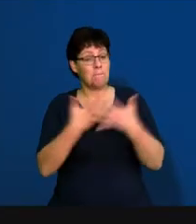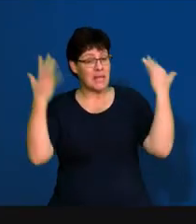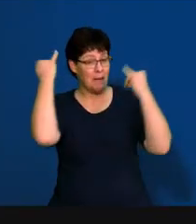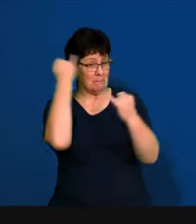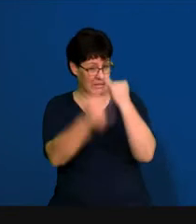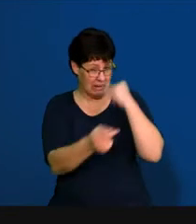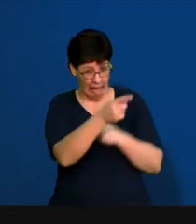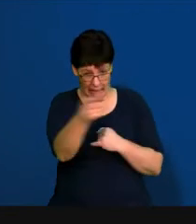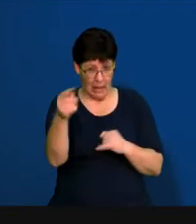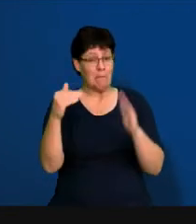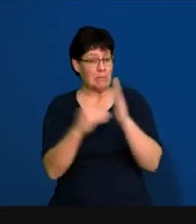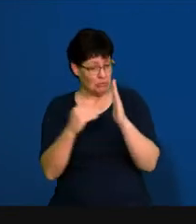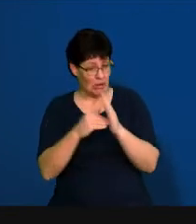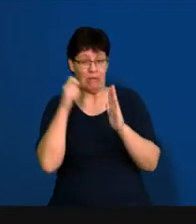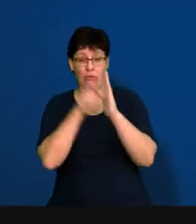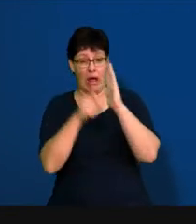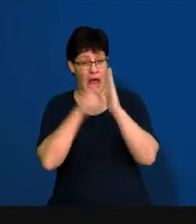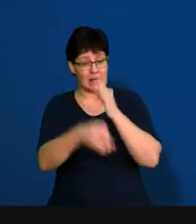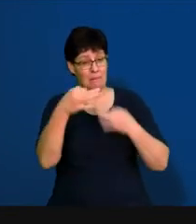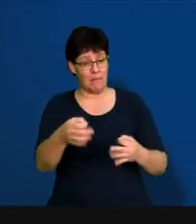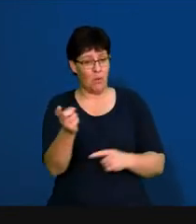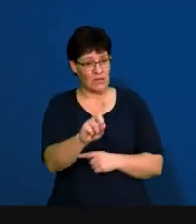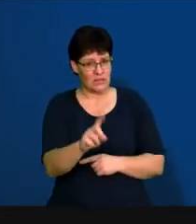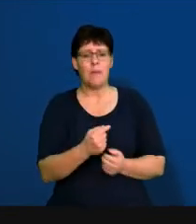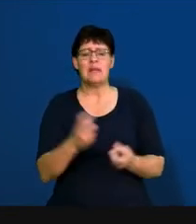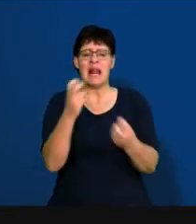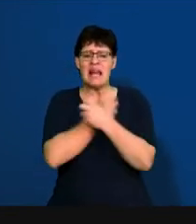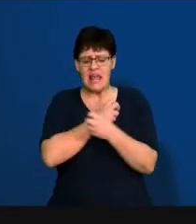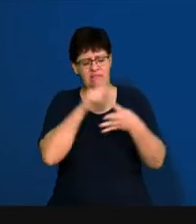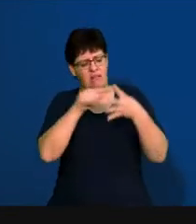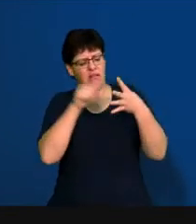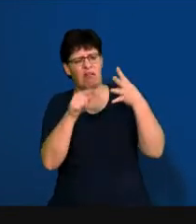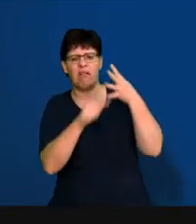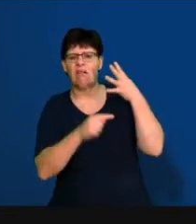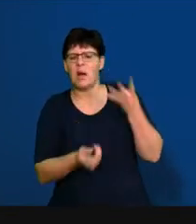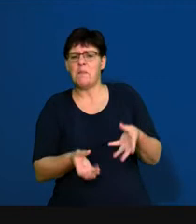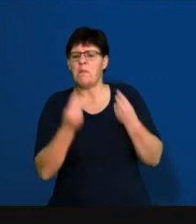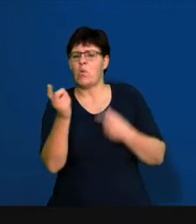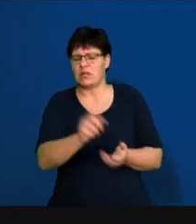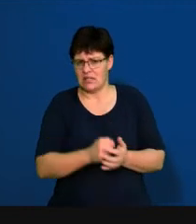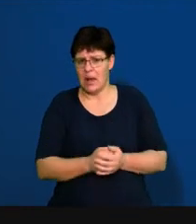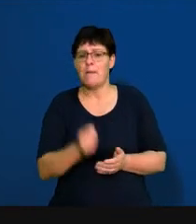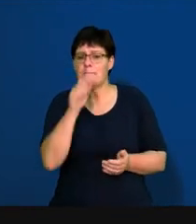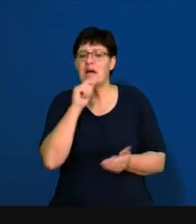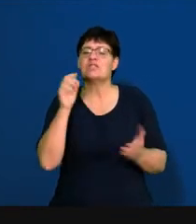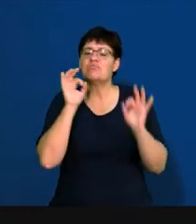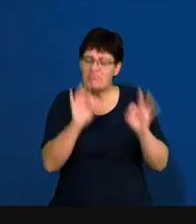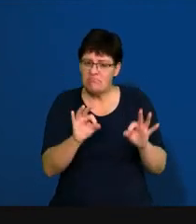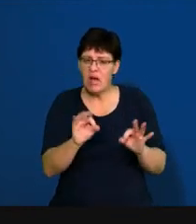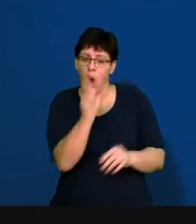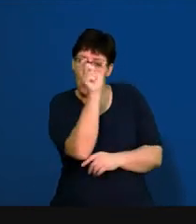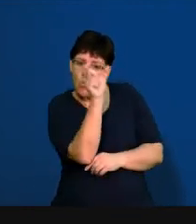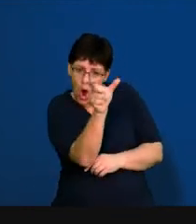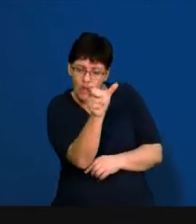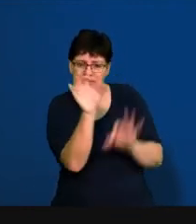that a lot of you learners make in your papers is the types of leave. You need to make sure that you write out the correct term.